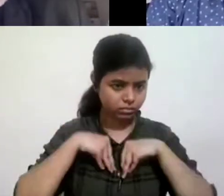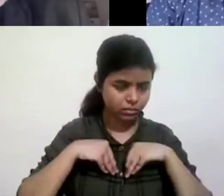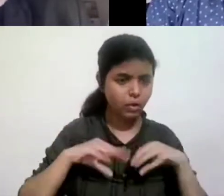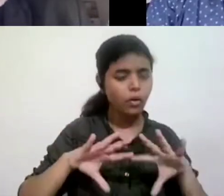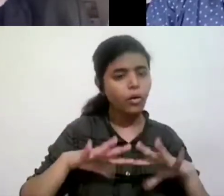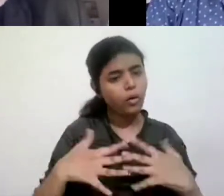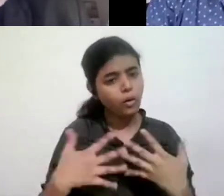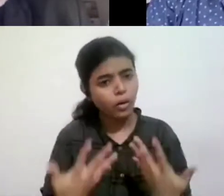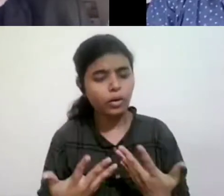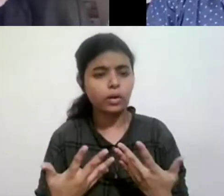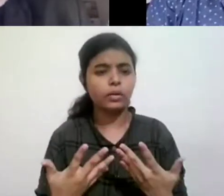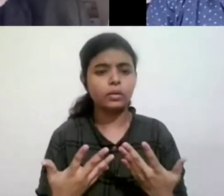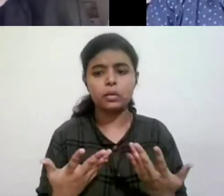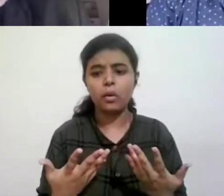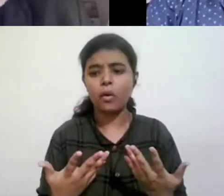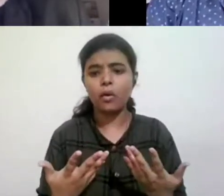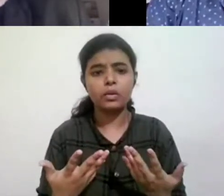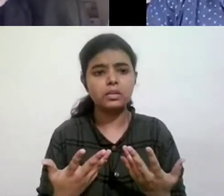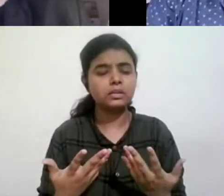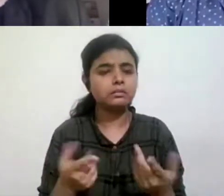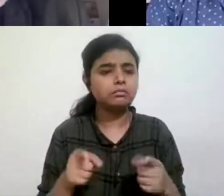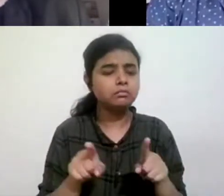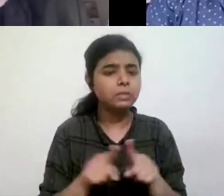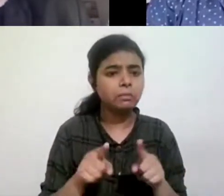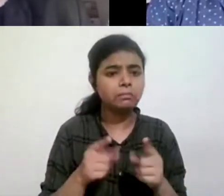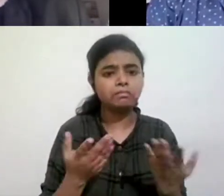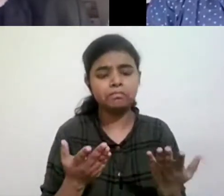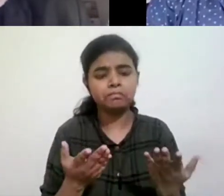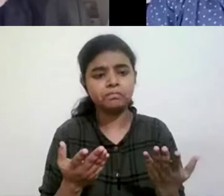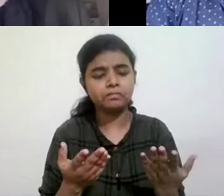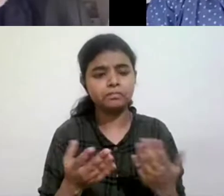or its non-existence, uh,